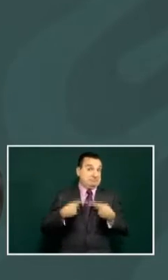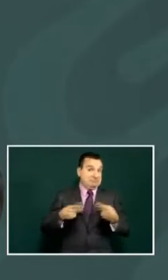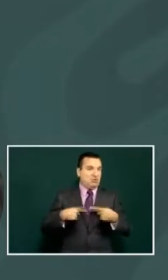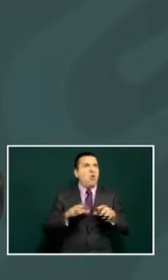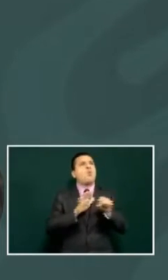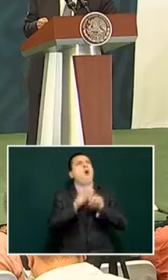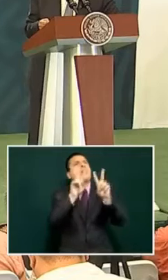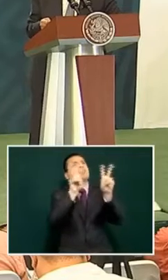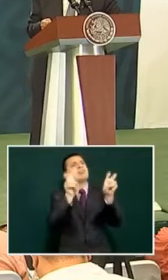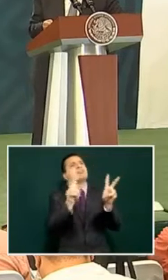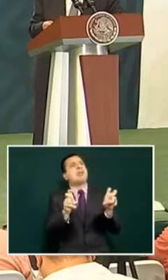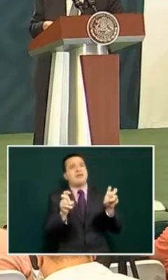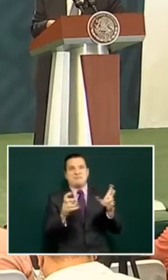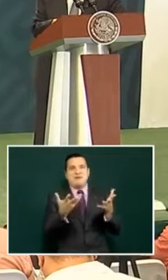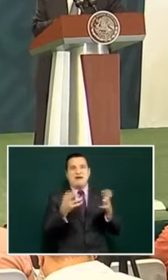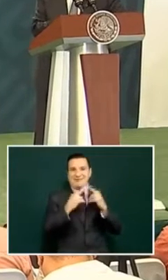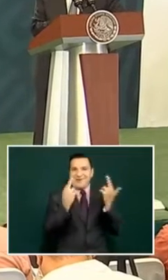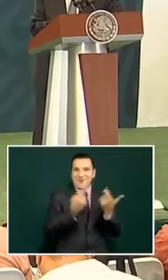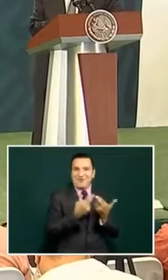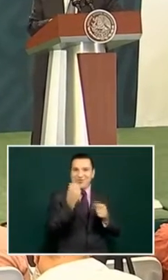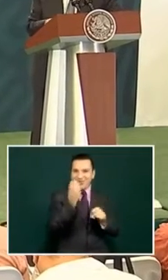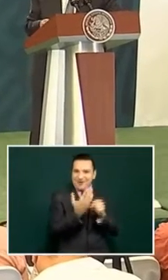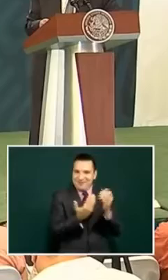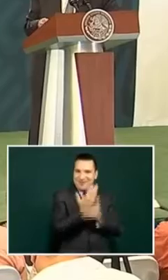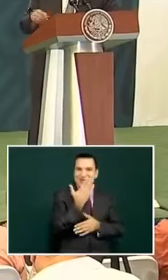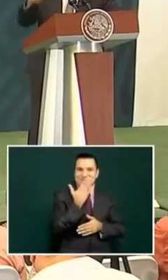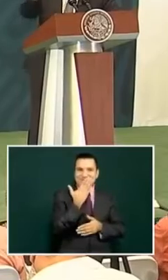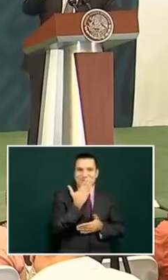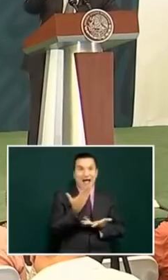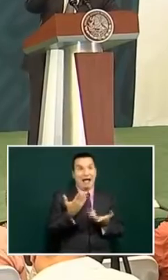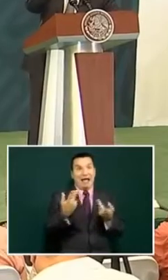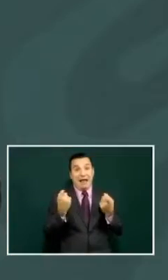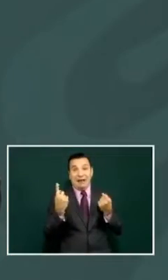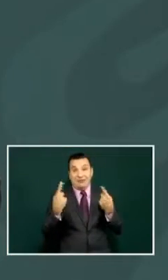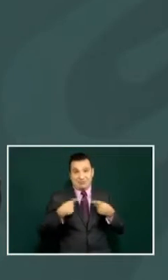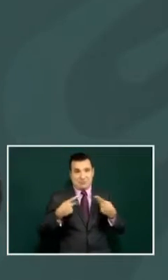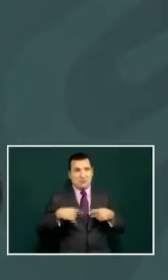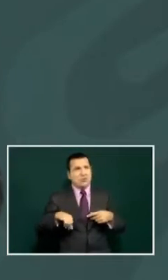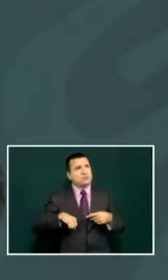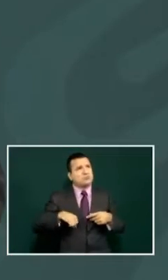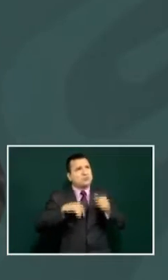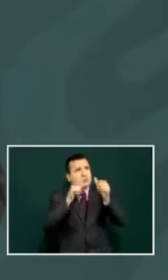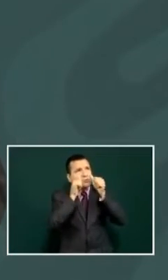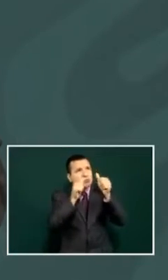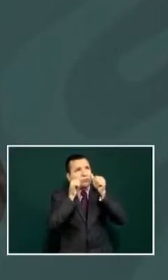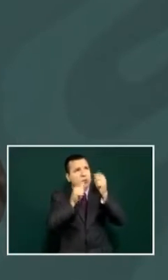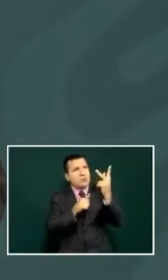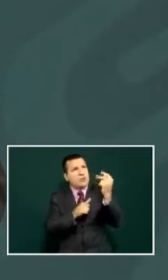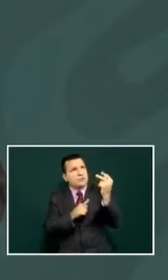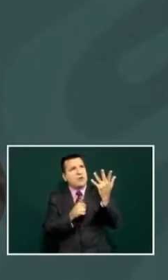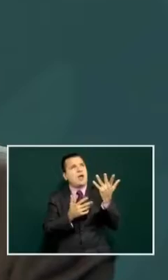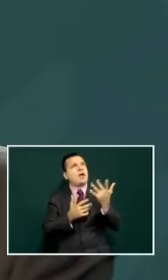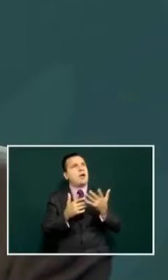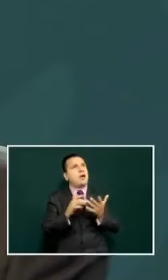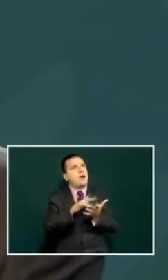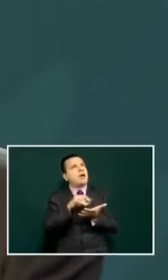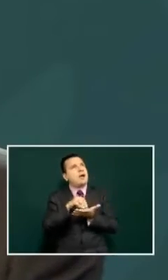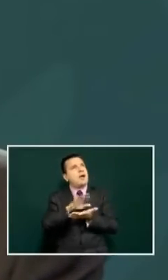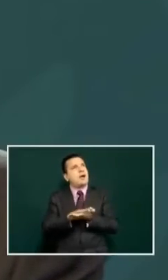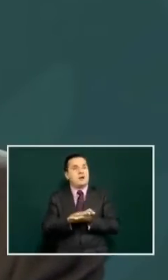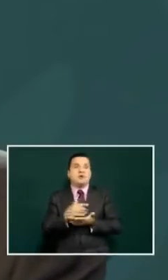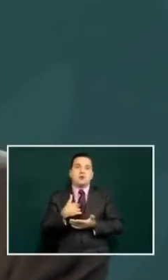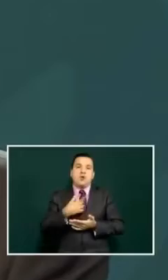what matter are they going to deal with and I'm always asking them to be paying attention so